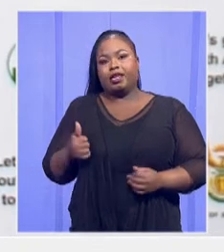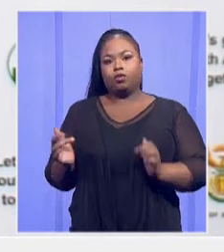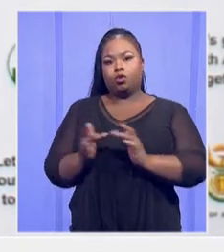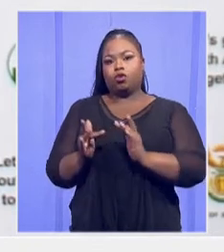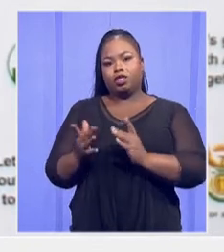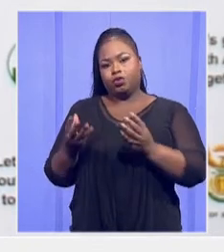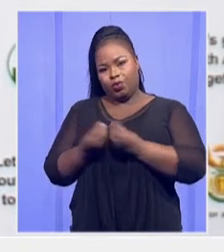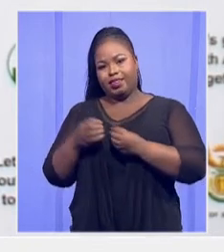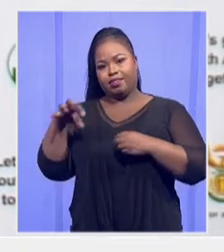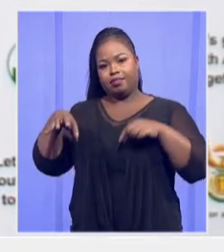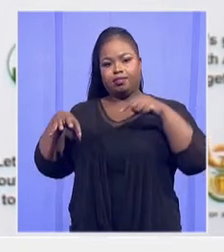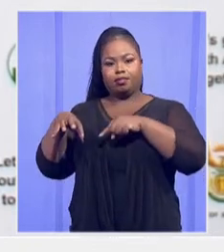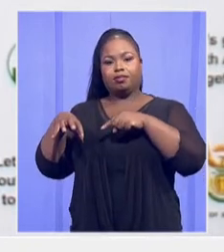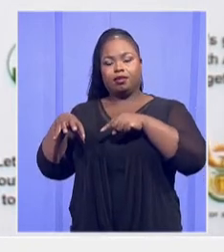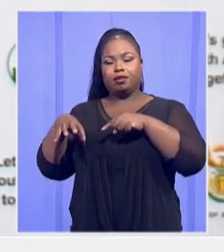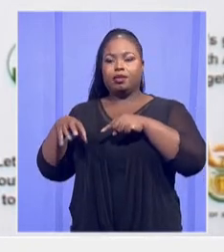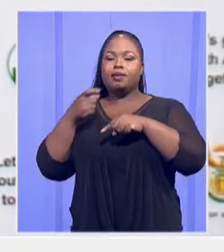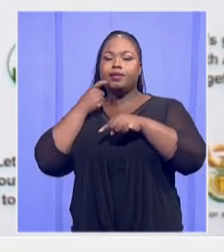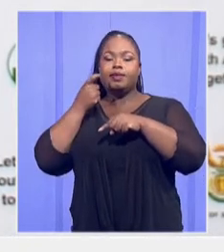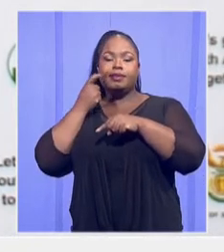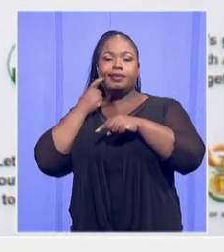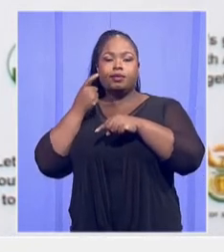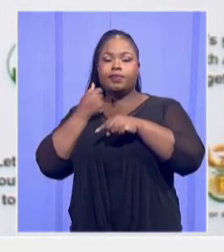the closest point.